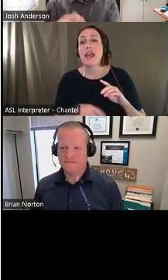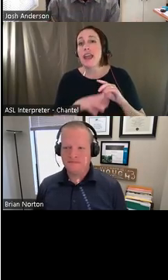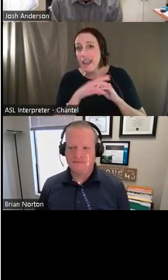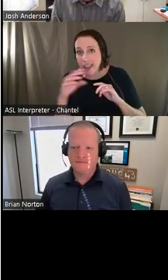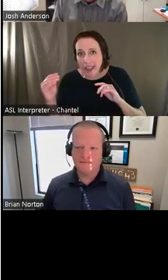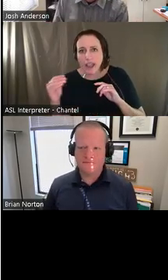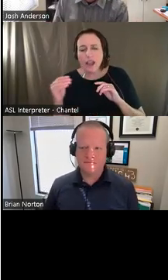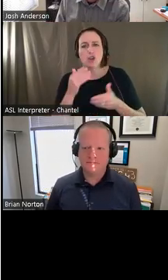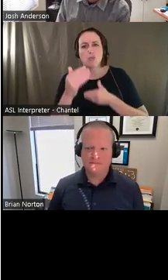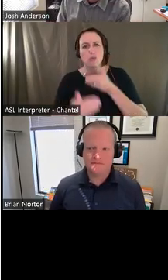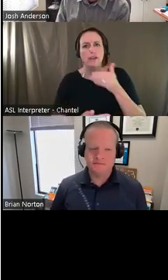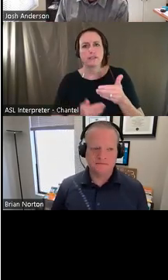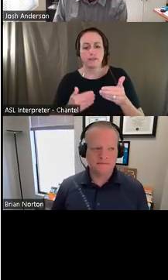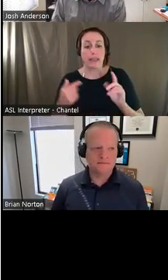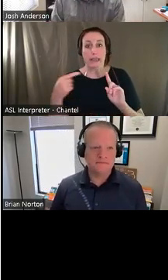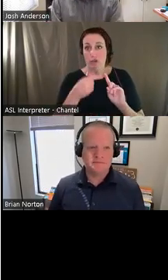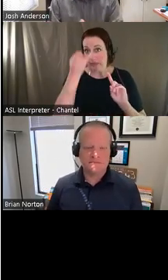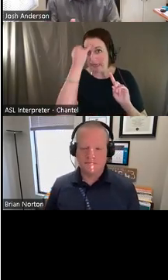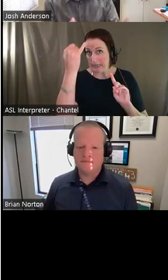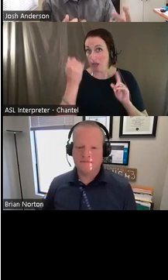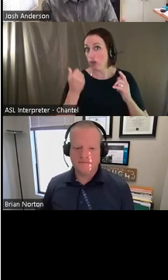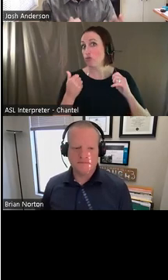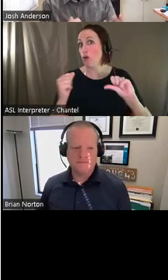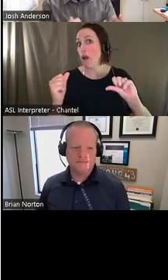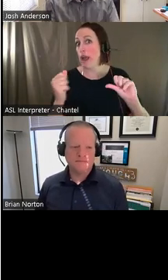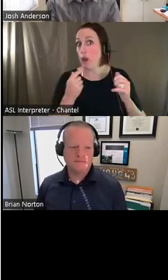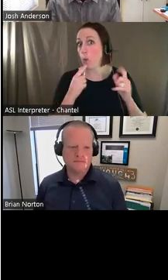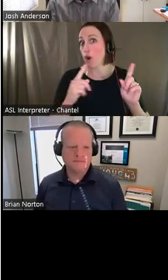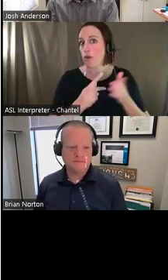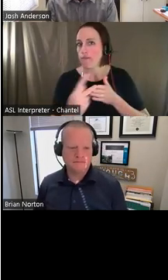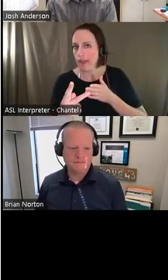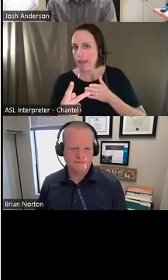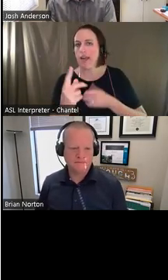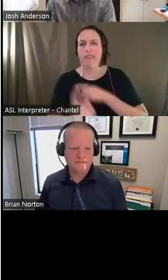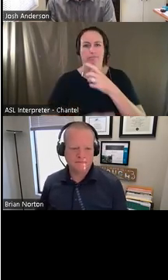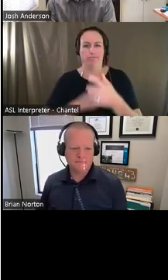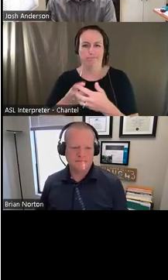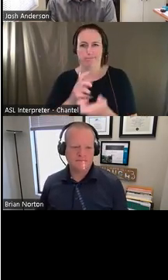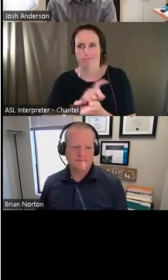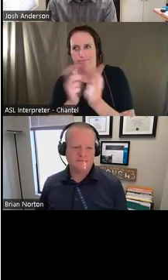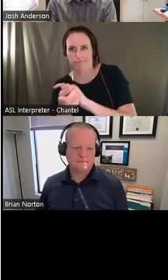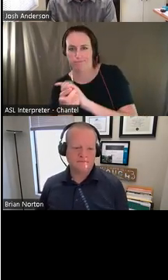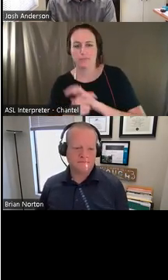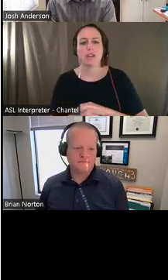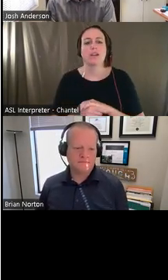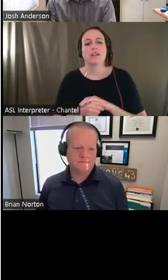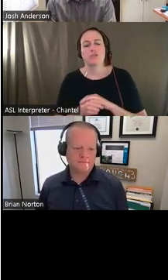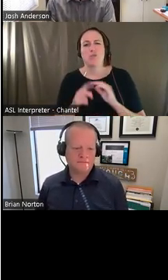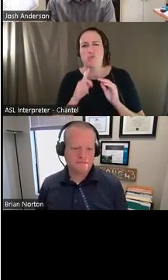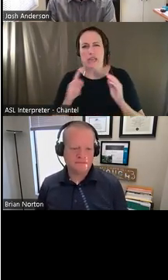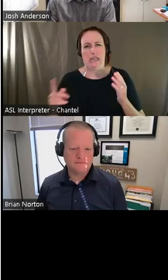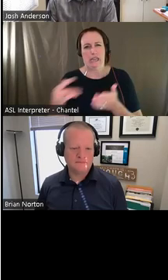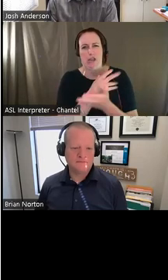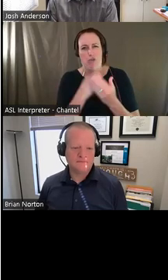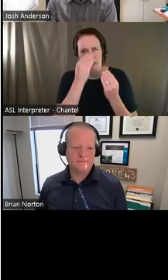information from the individual that way. So it all does start with gathering information and that's just some different things related to the